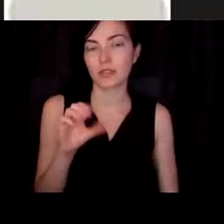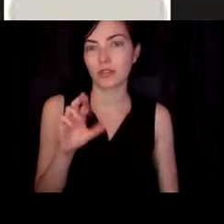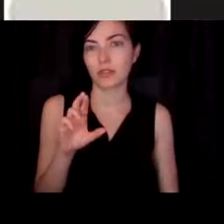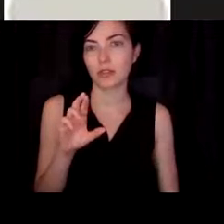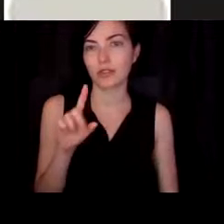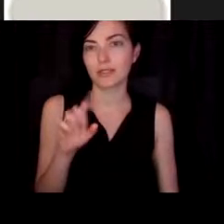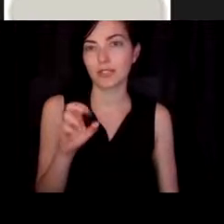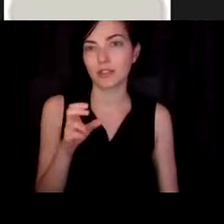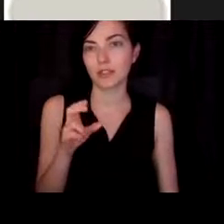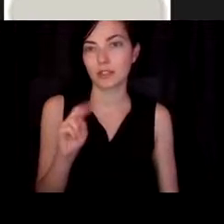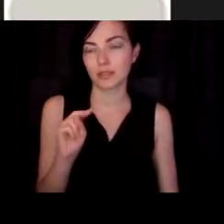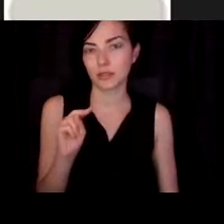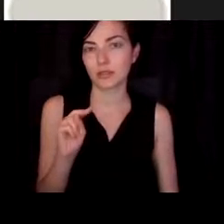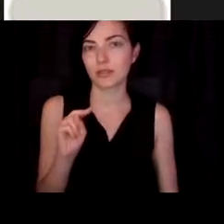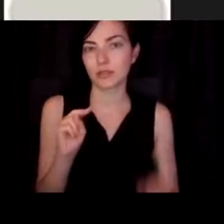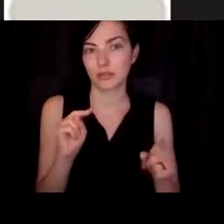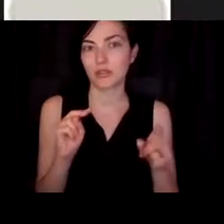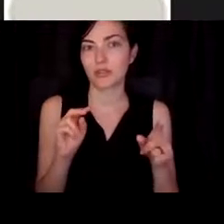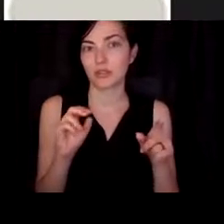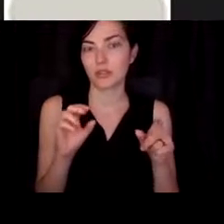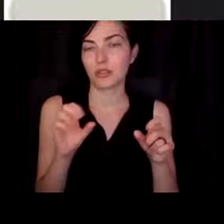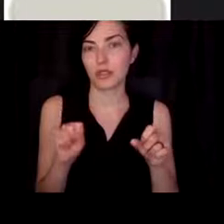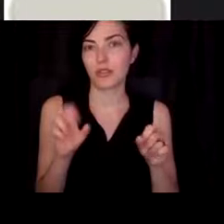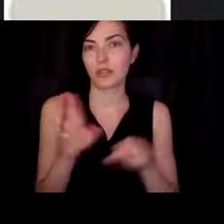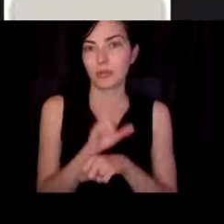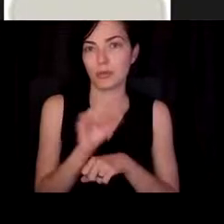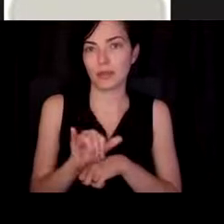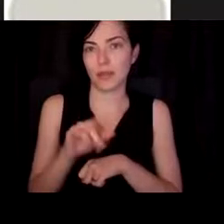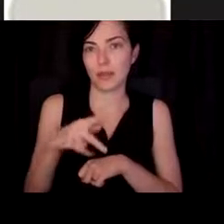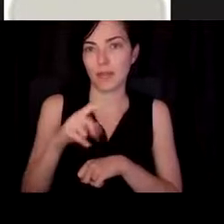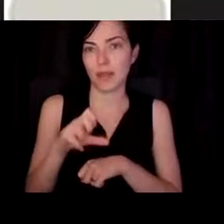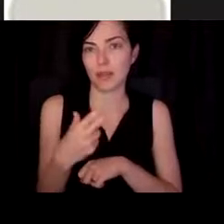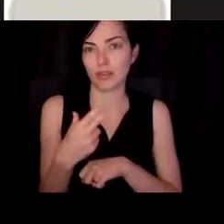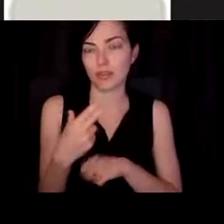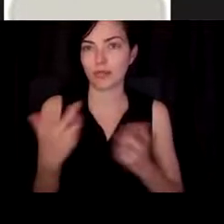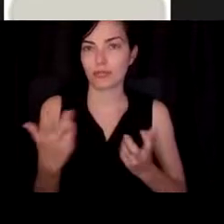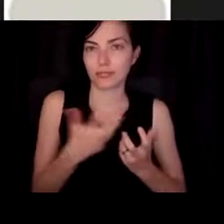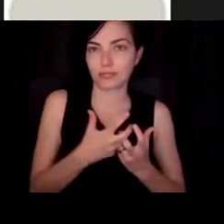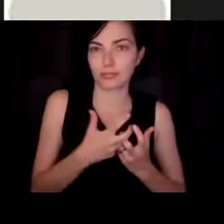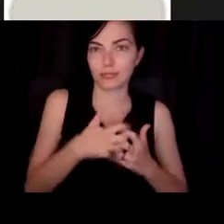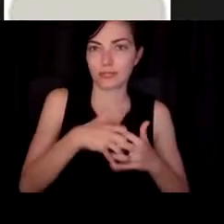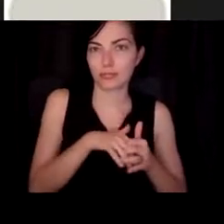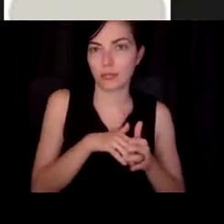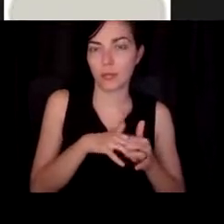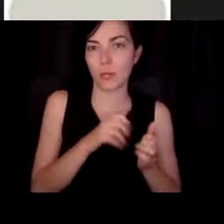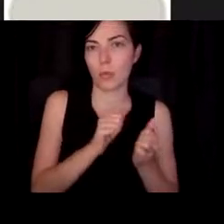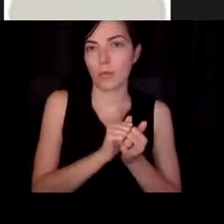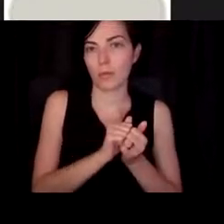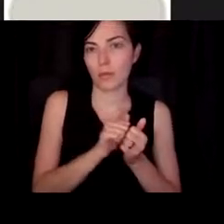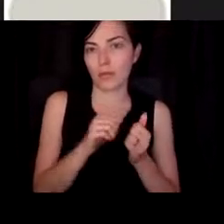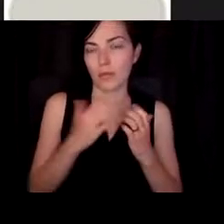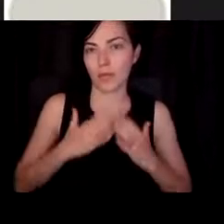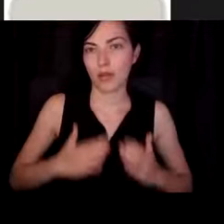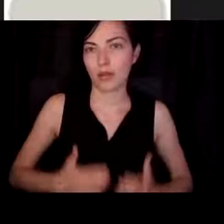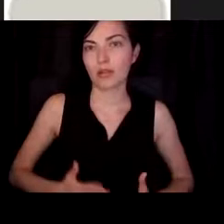vasculature that will hook up with the host. And, and so we just, we've got this, we just submitted it